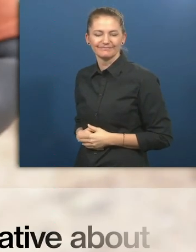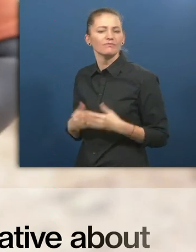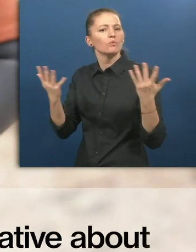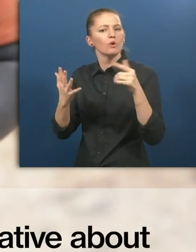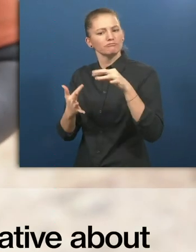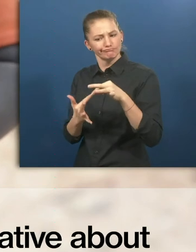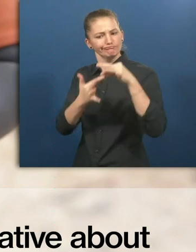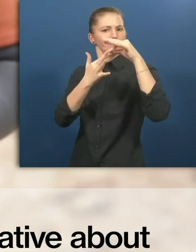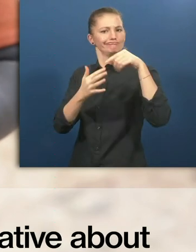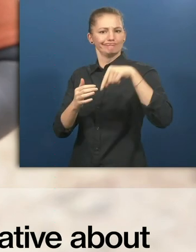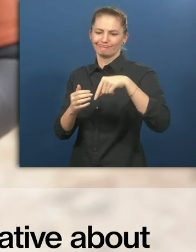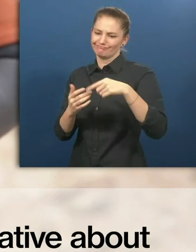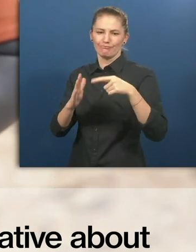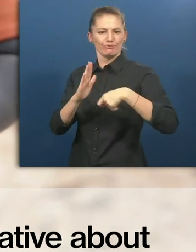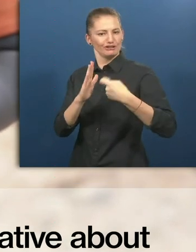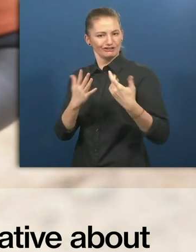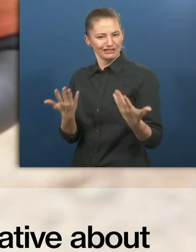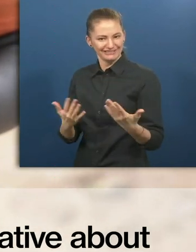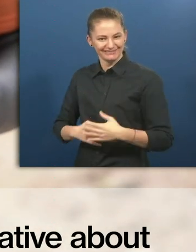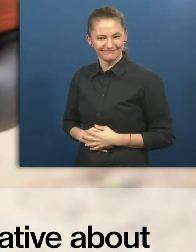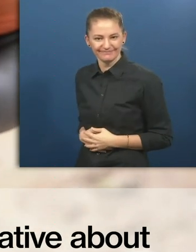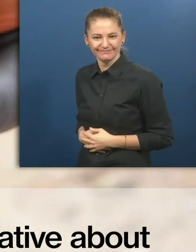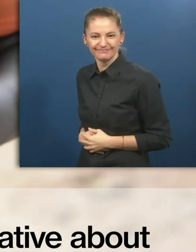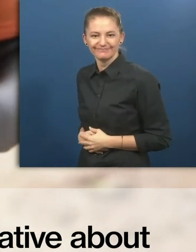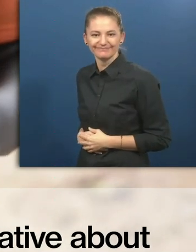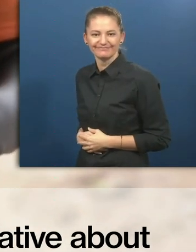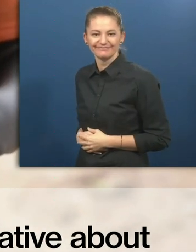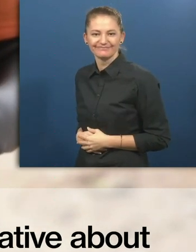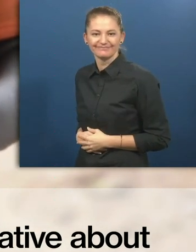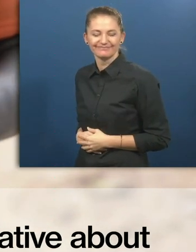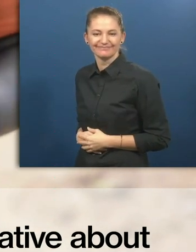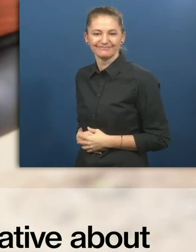What is unique and innovative about inclusive livelihood for refugees?